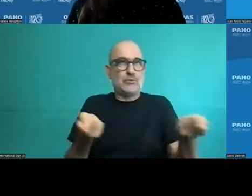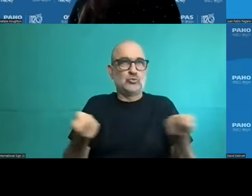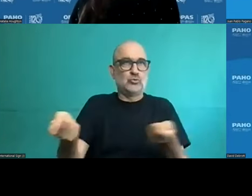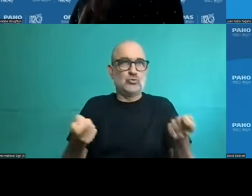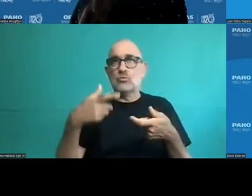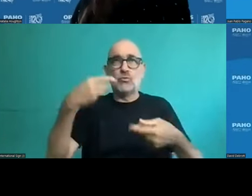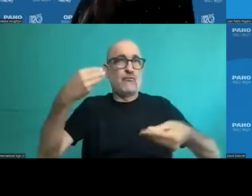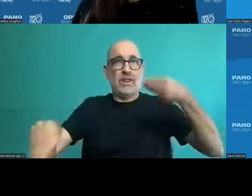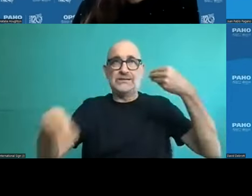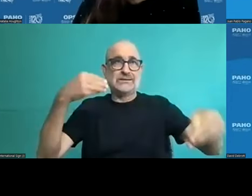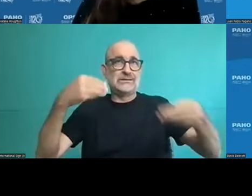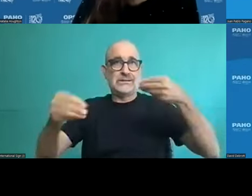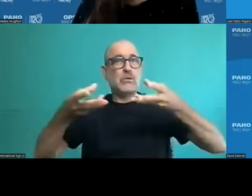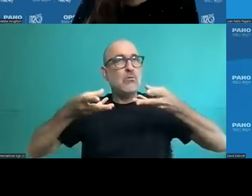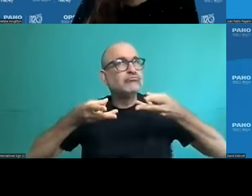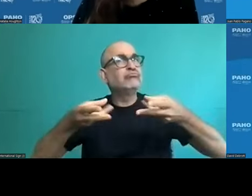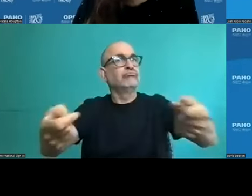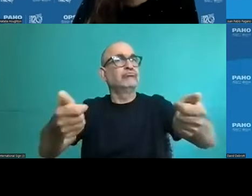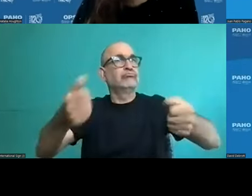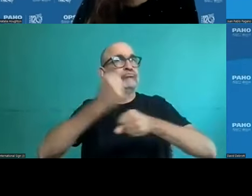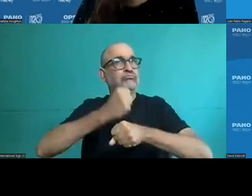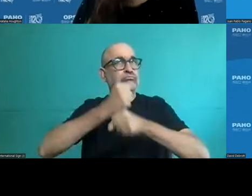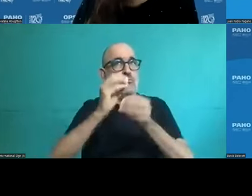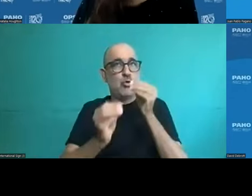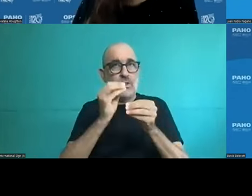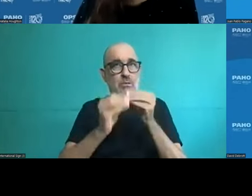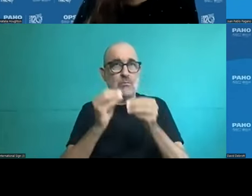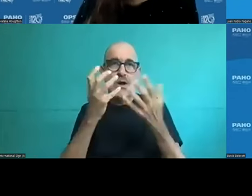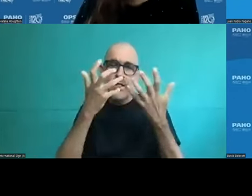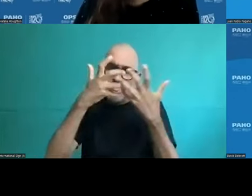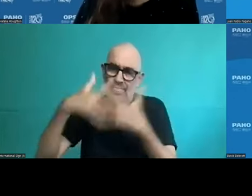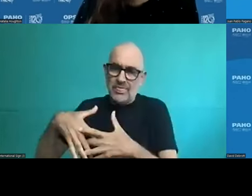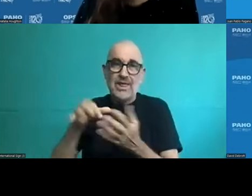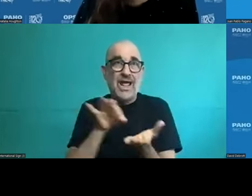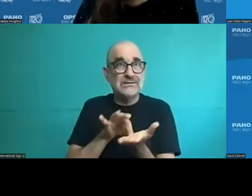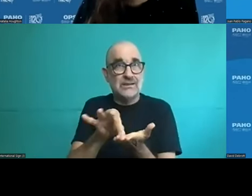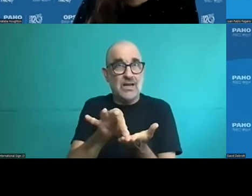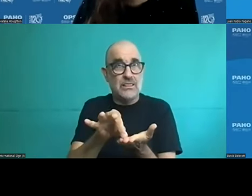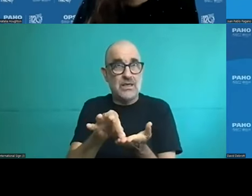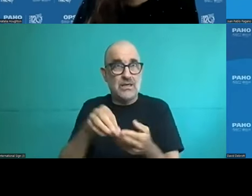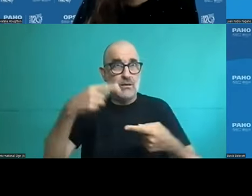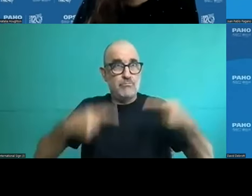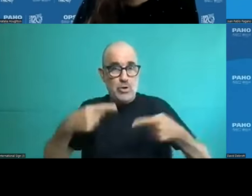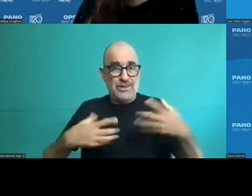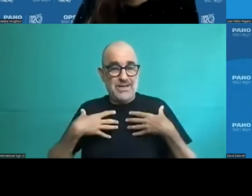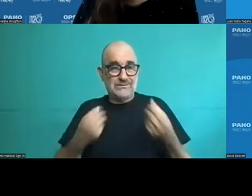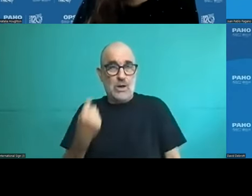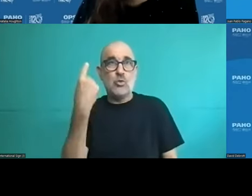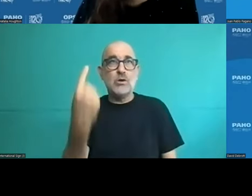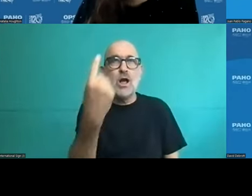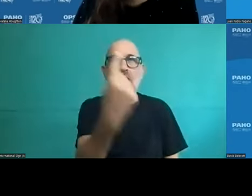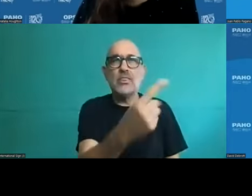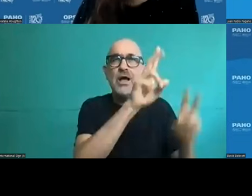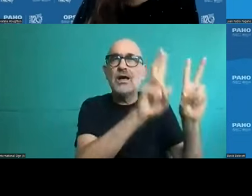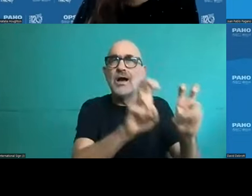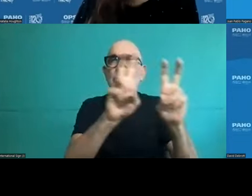case. In the Colombian and Chilean cases, the difficulties were mentioned,